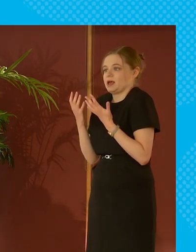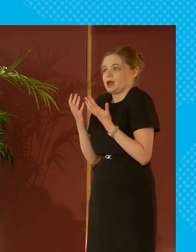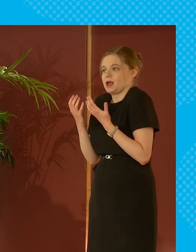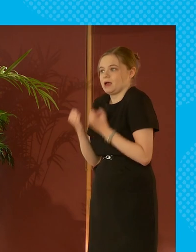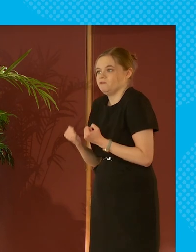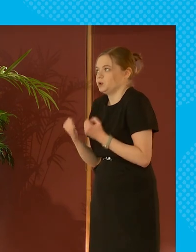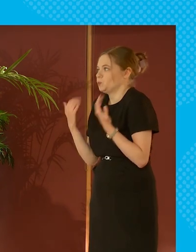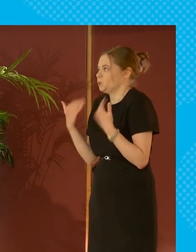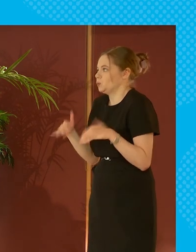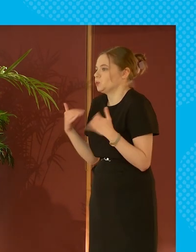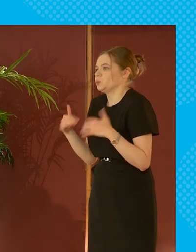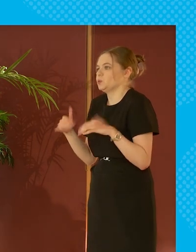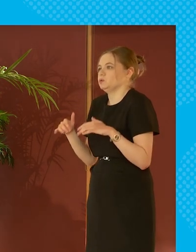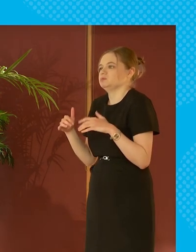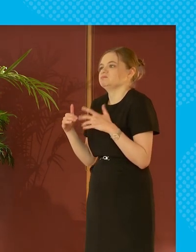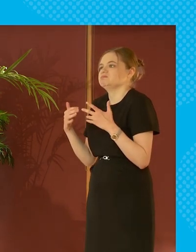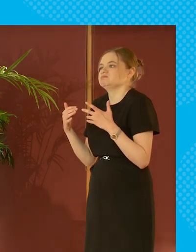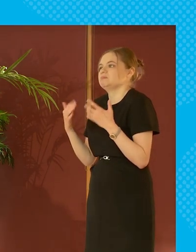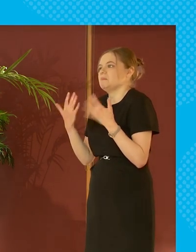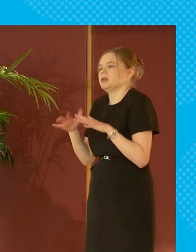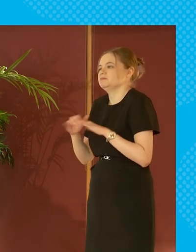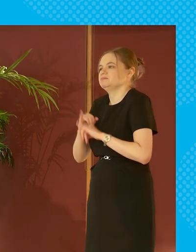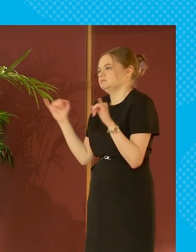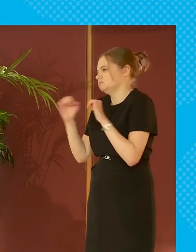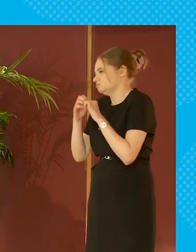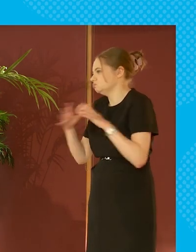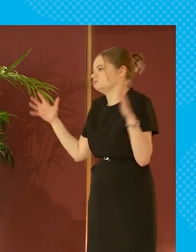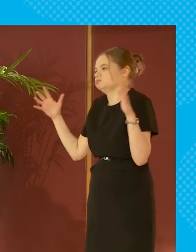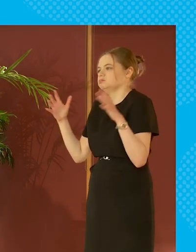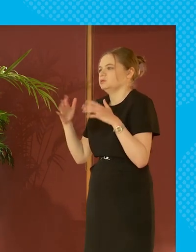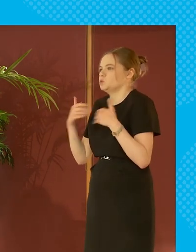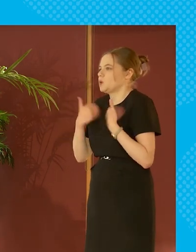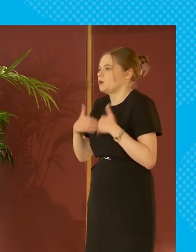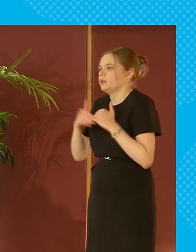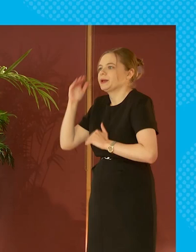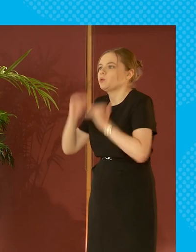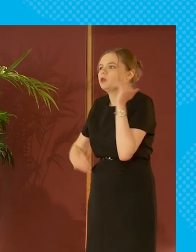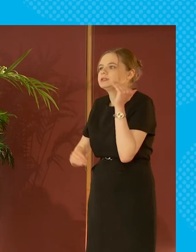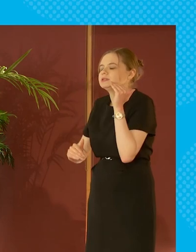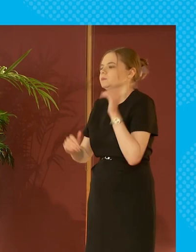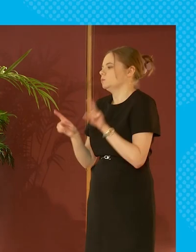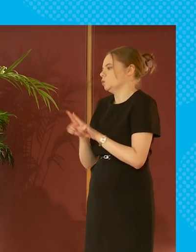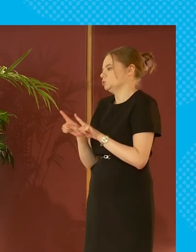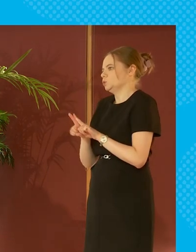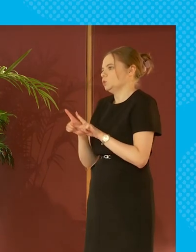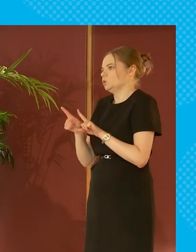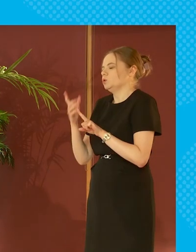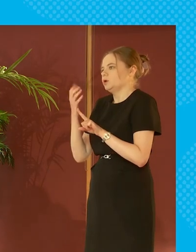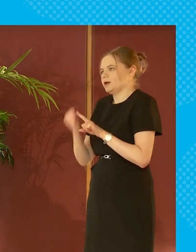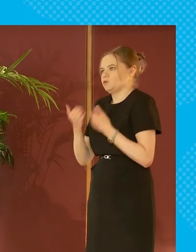incredible increase in in wealth inequality we've got an incredible concentration now also